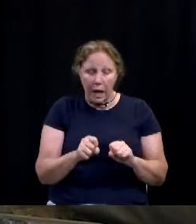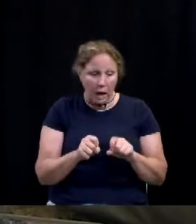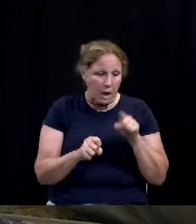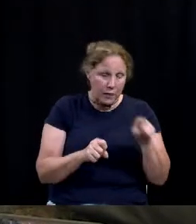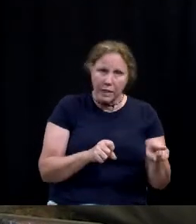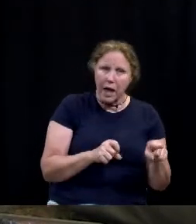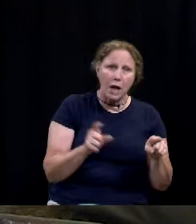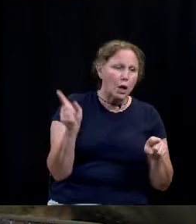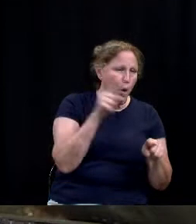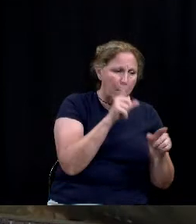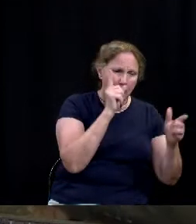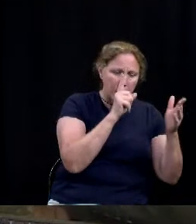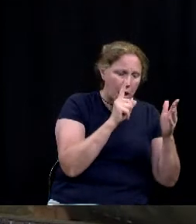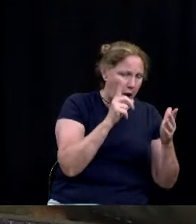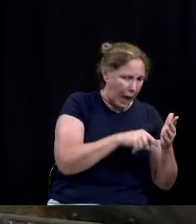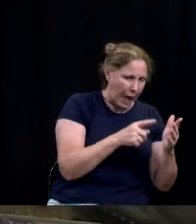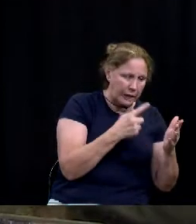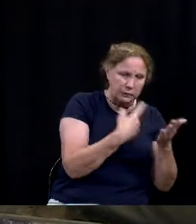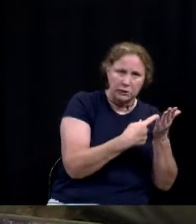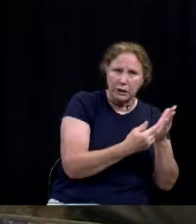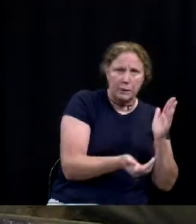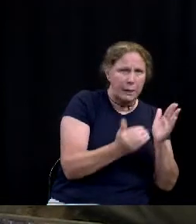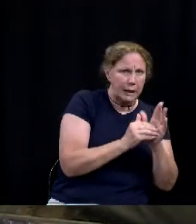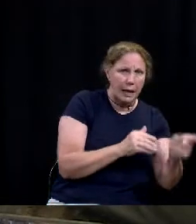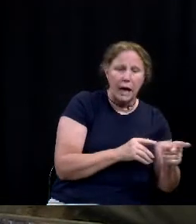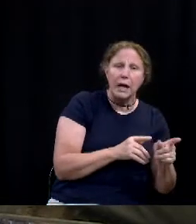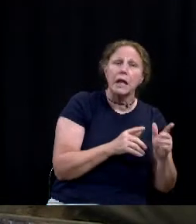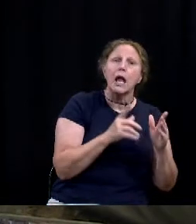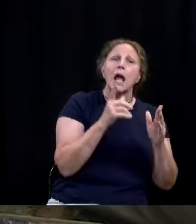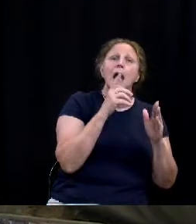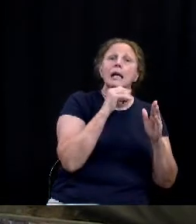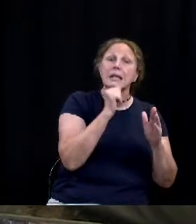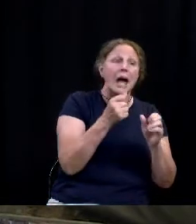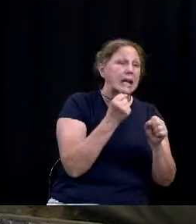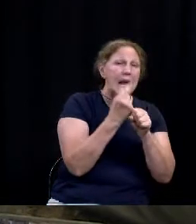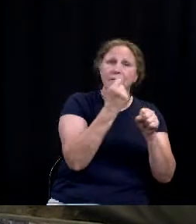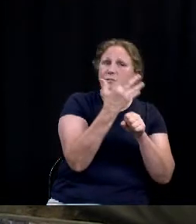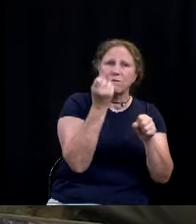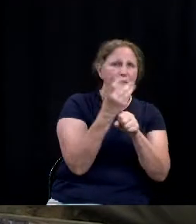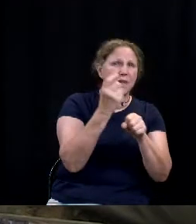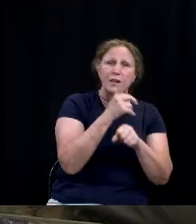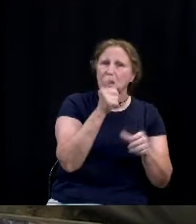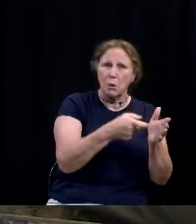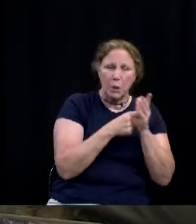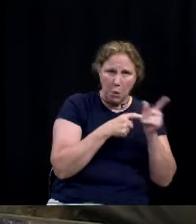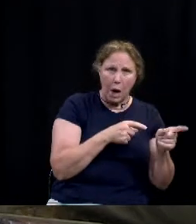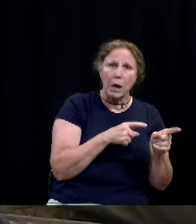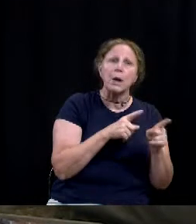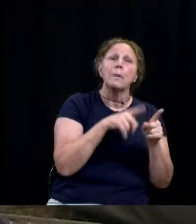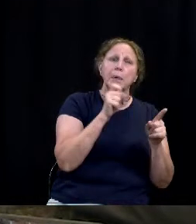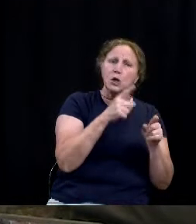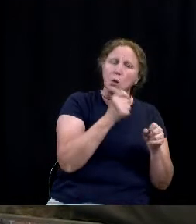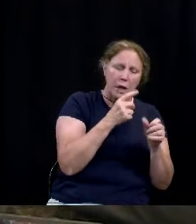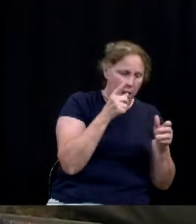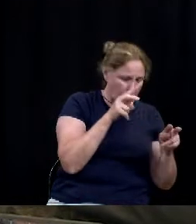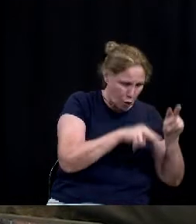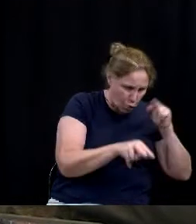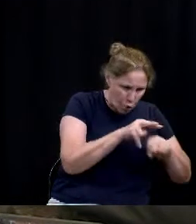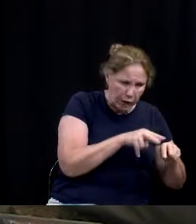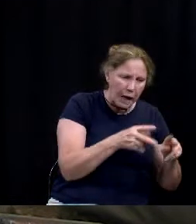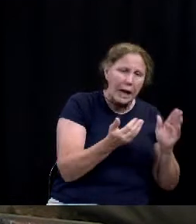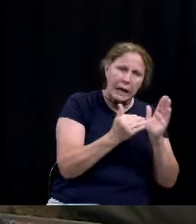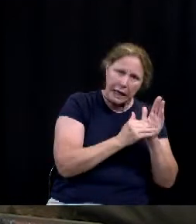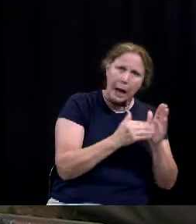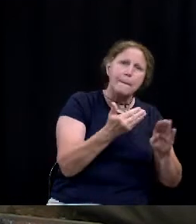anytime within the next five years. statute says it has to be reviewed every five years, but council can review it prior to that.